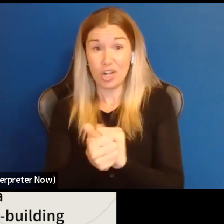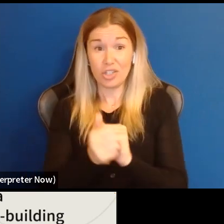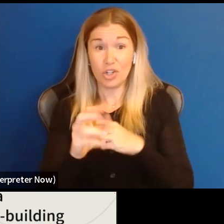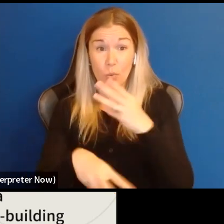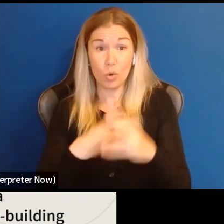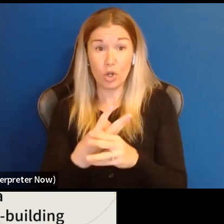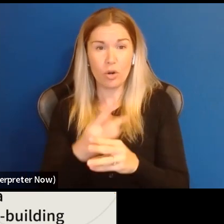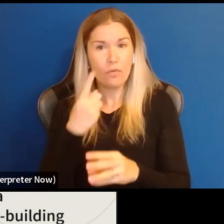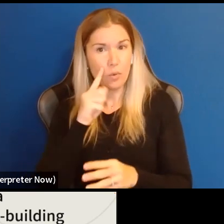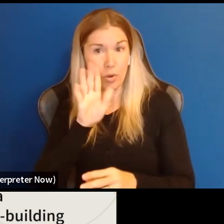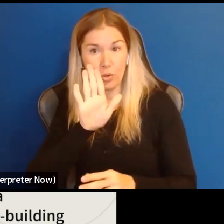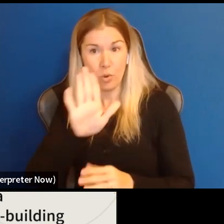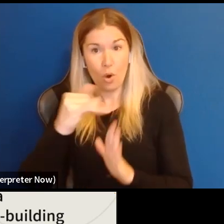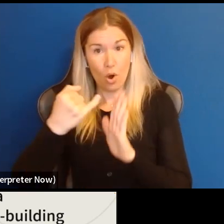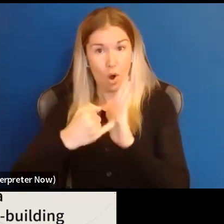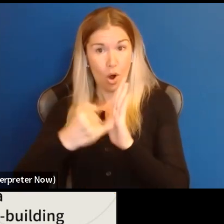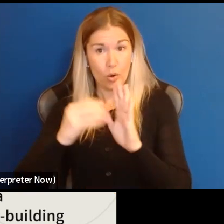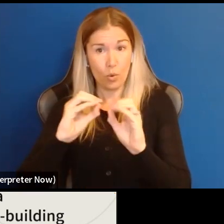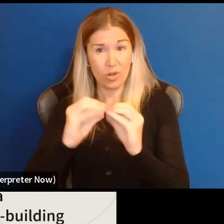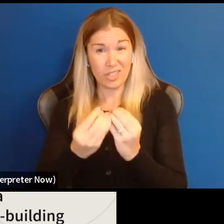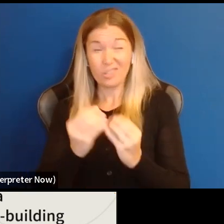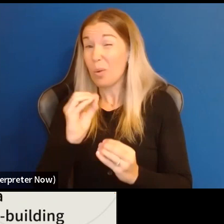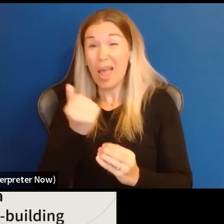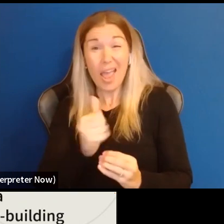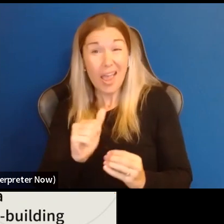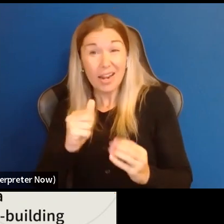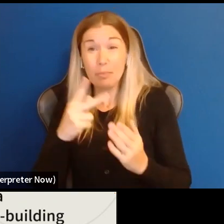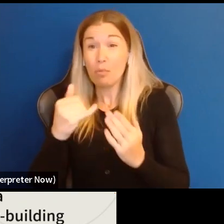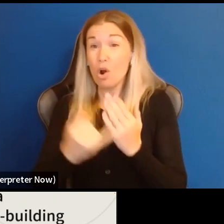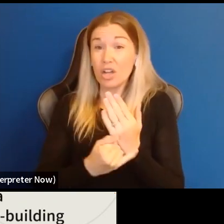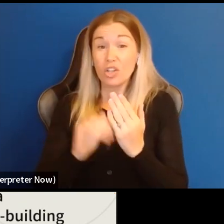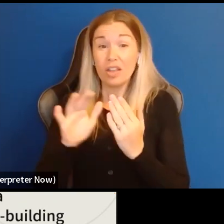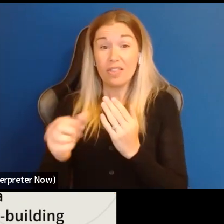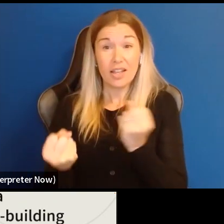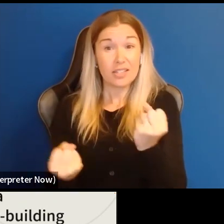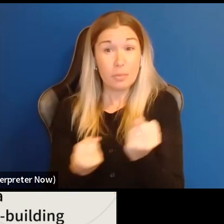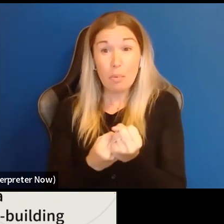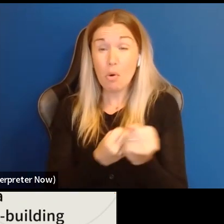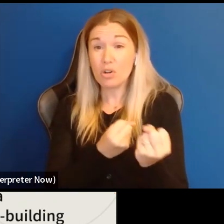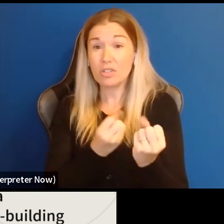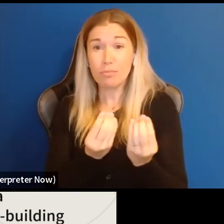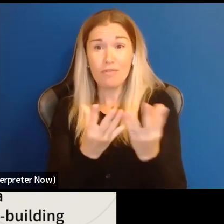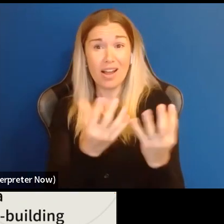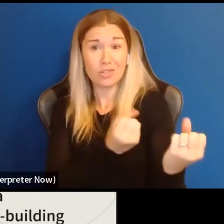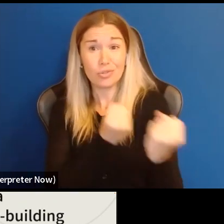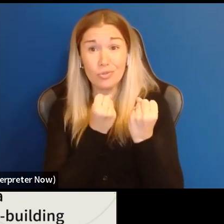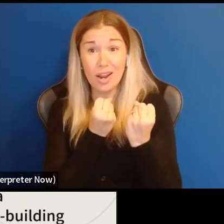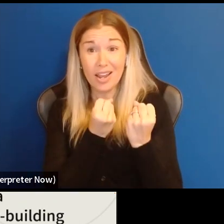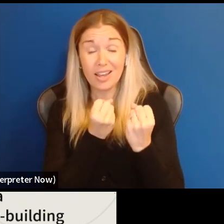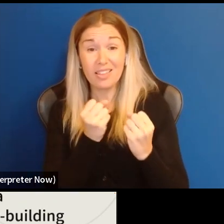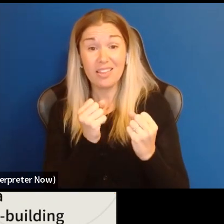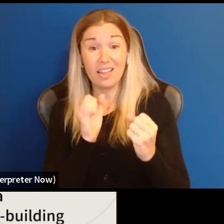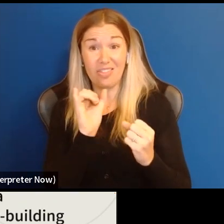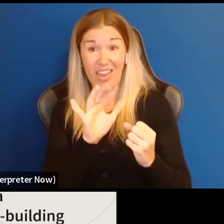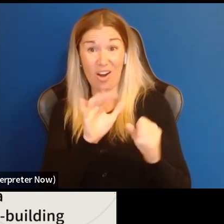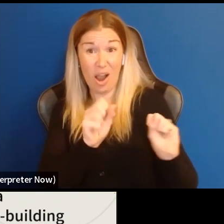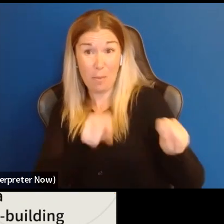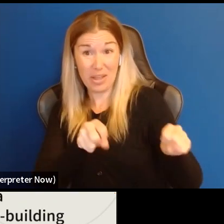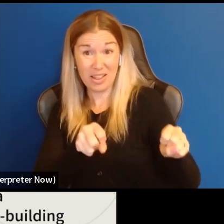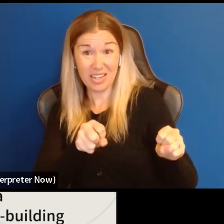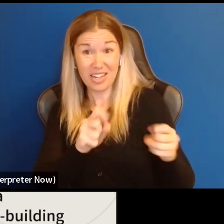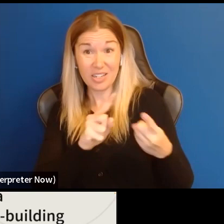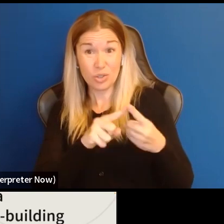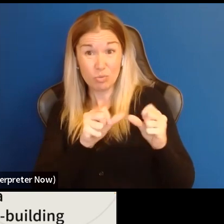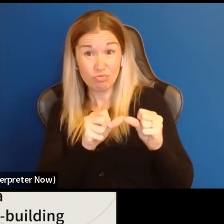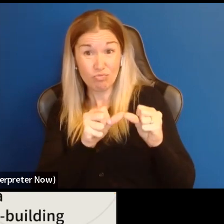organization. So really any project that supports, sustains or strengthens the organization's ongoing and existing work with